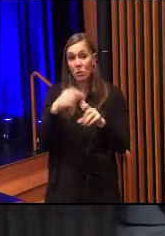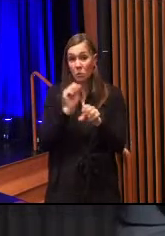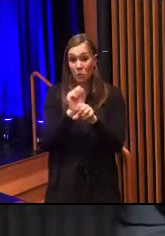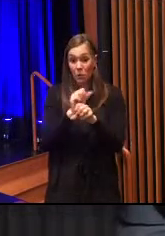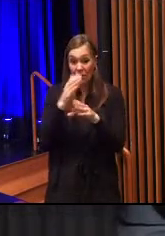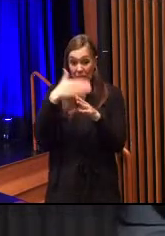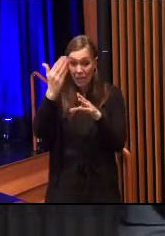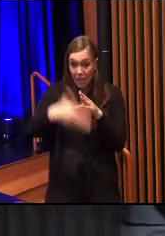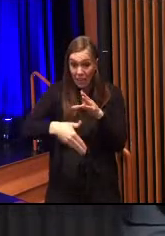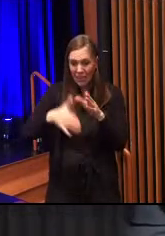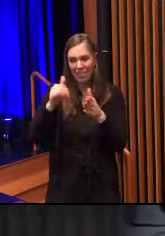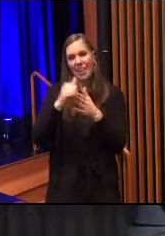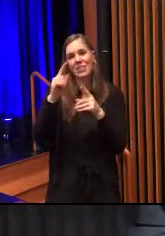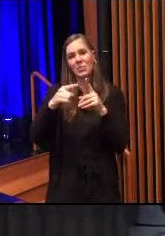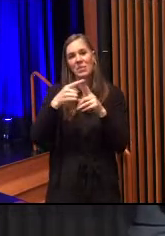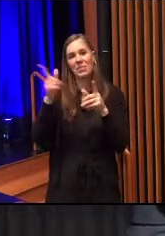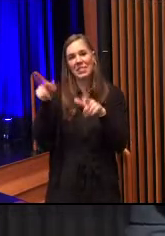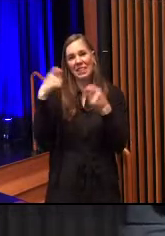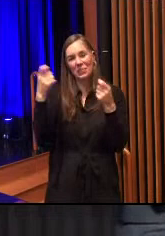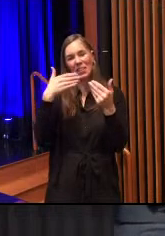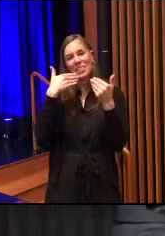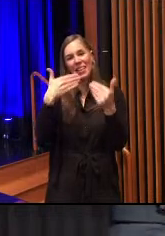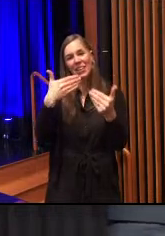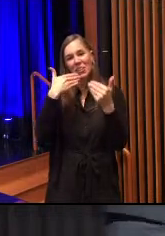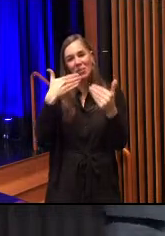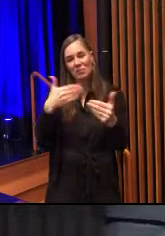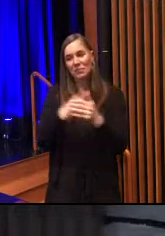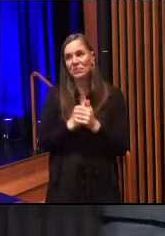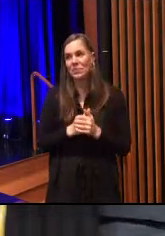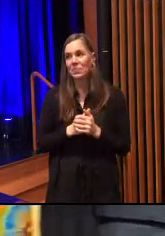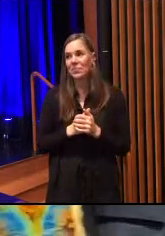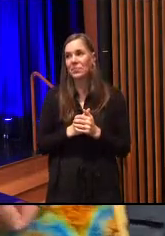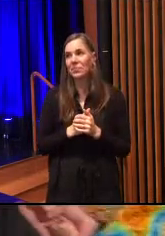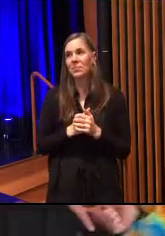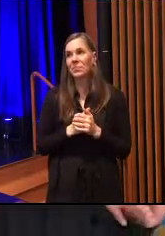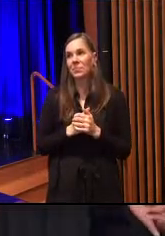done, that's when we celebrate. Thank you. Thank